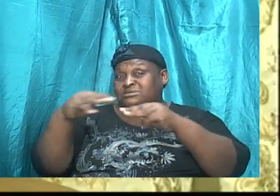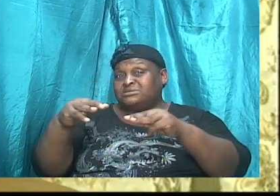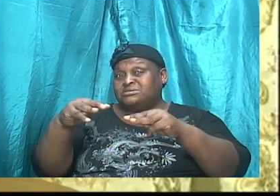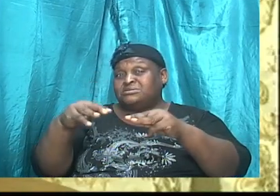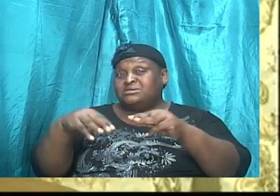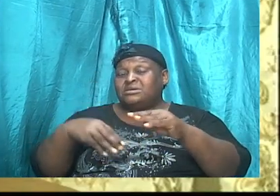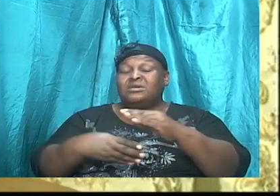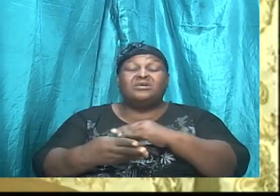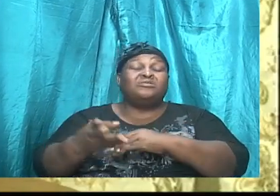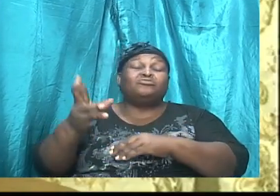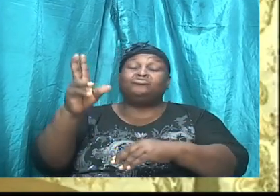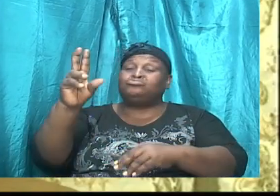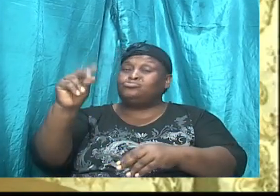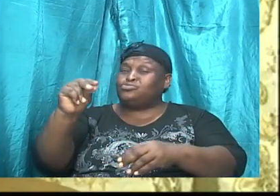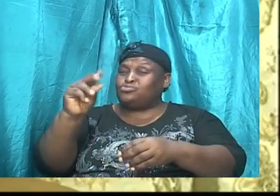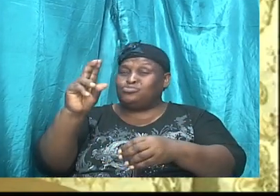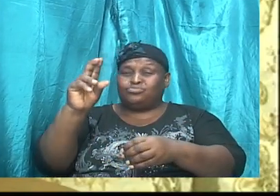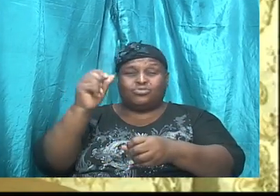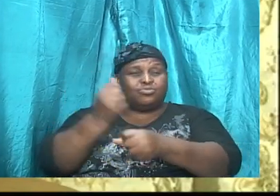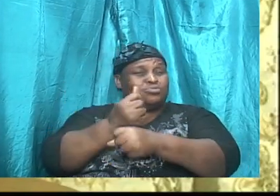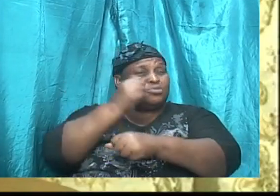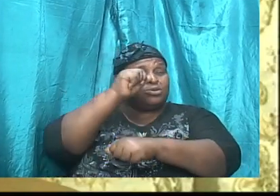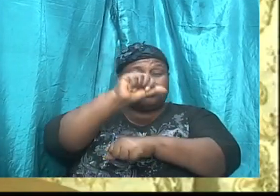is no condemnation.